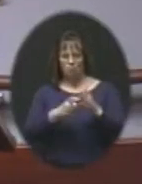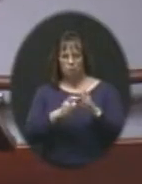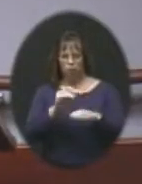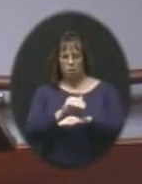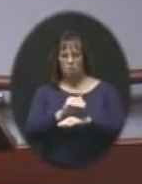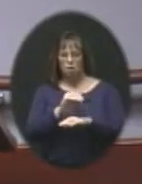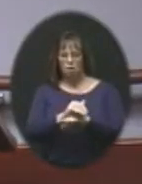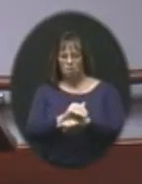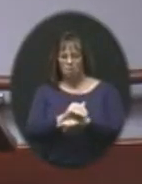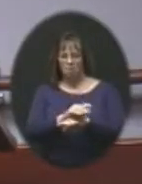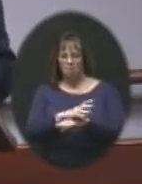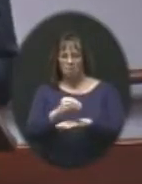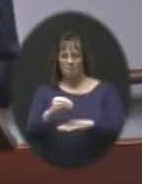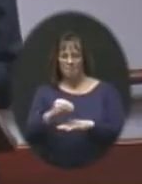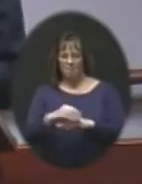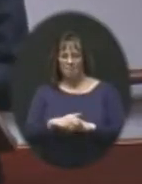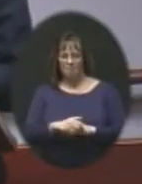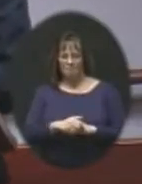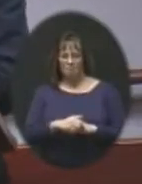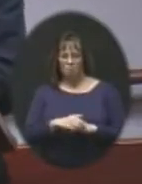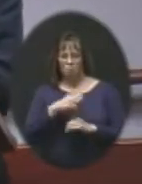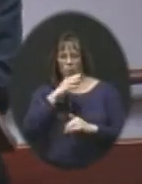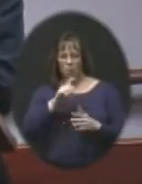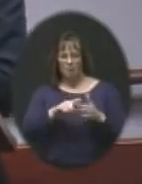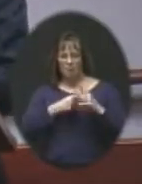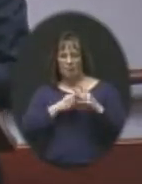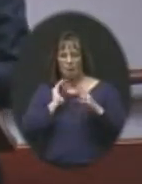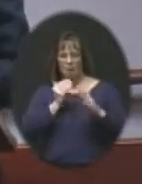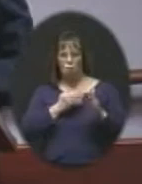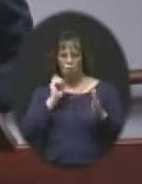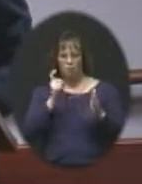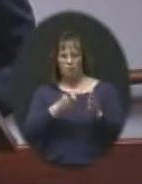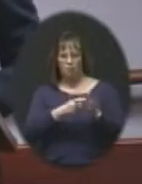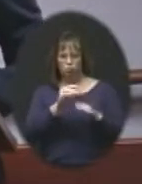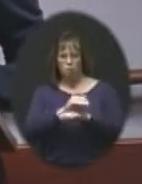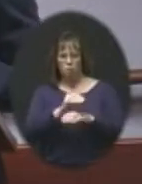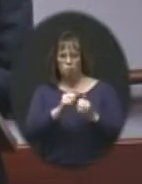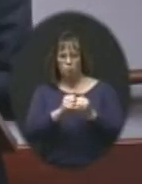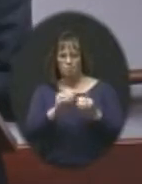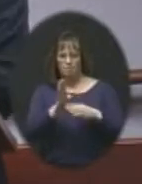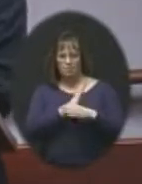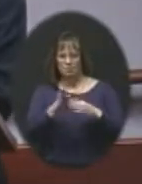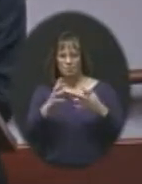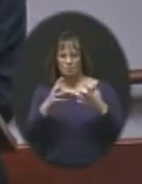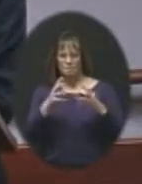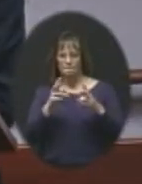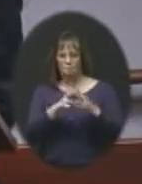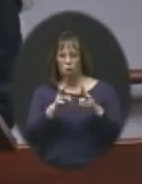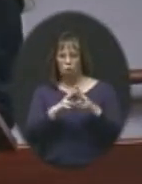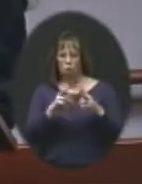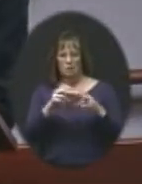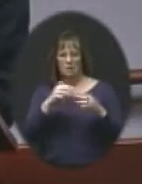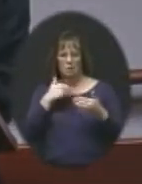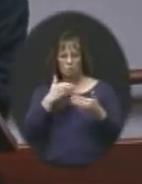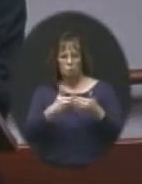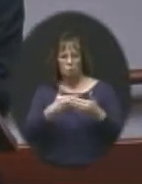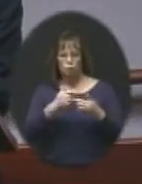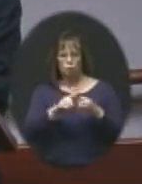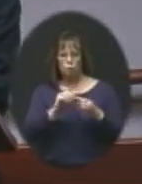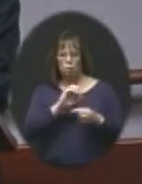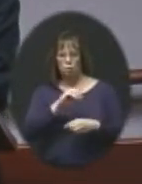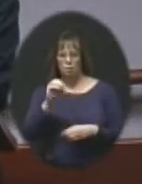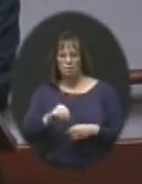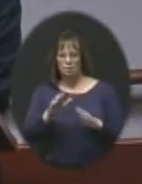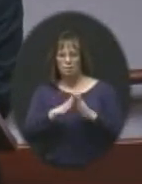welcome all of our distinguished guests. We're going to begin our recognitions tonight with a business partner that is very near and dear to our hearts, the Olathe Public Schools